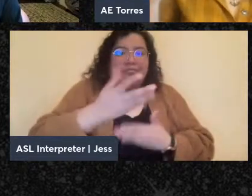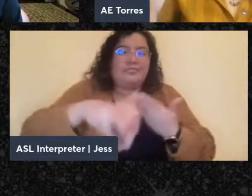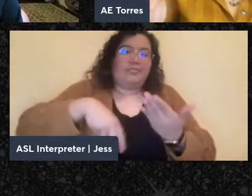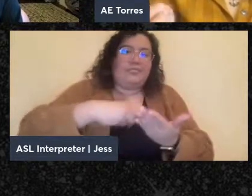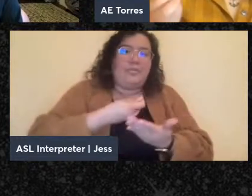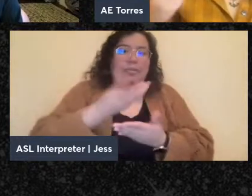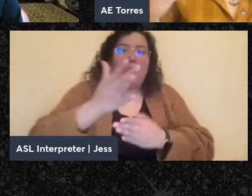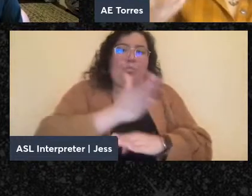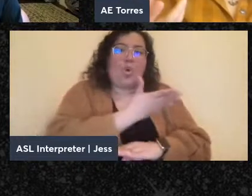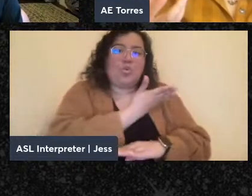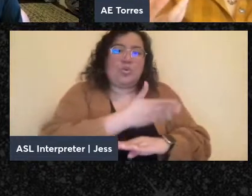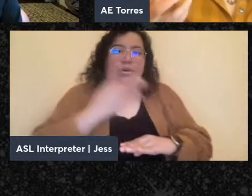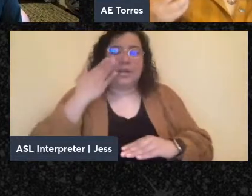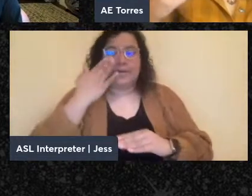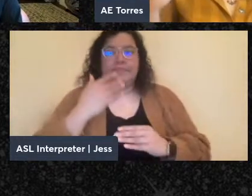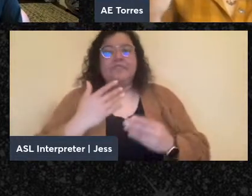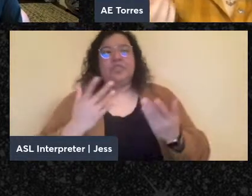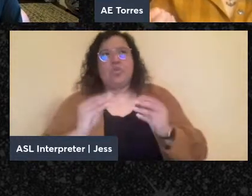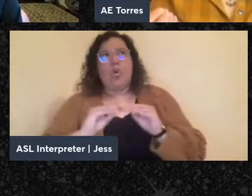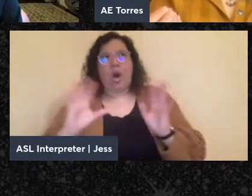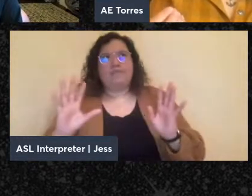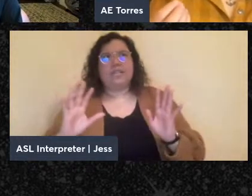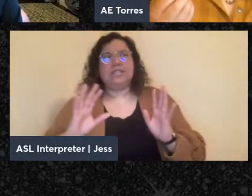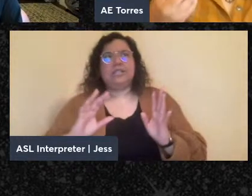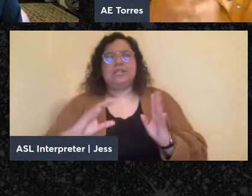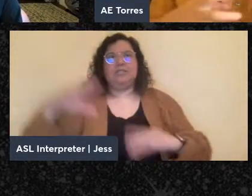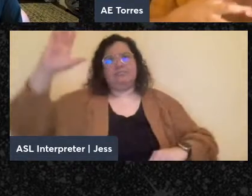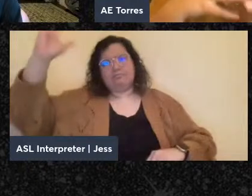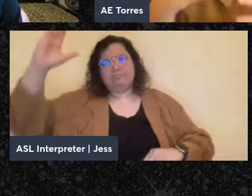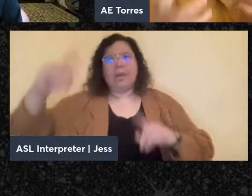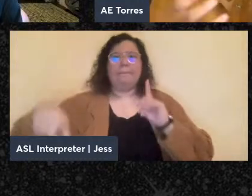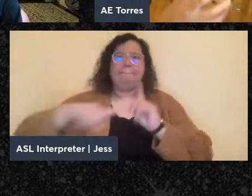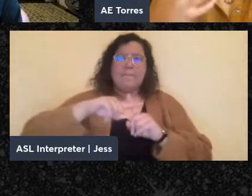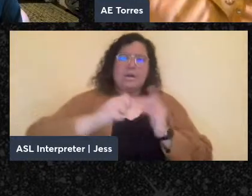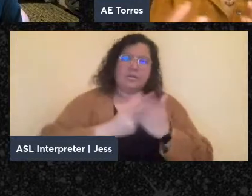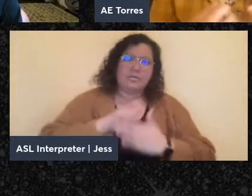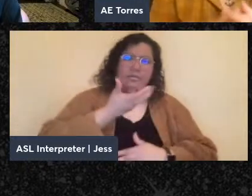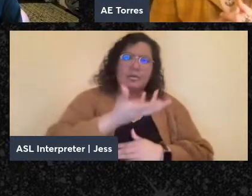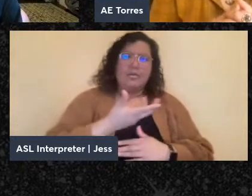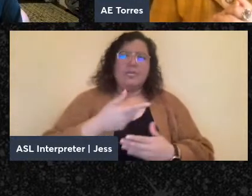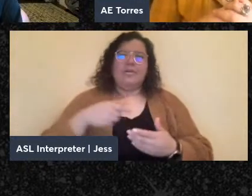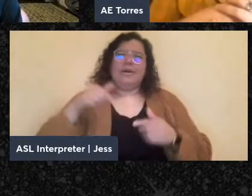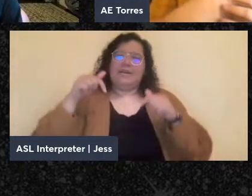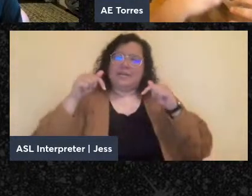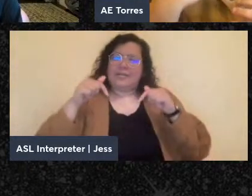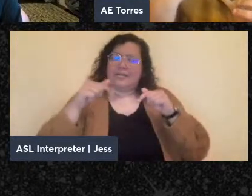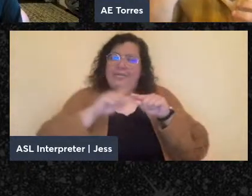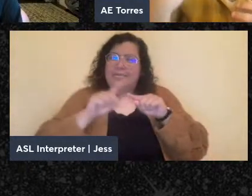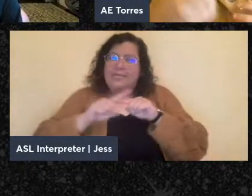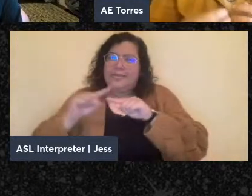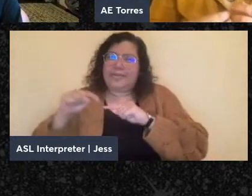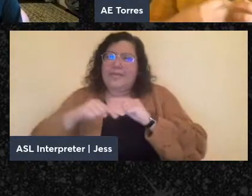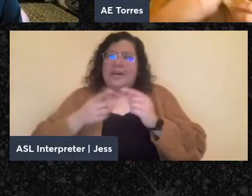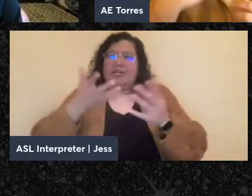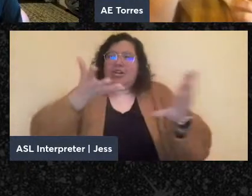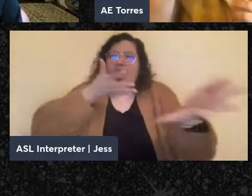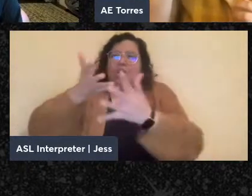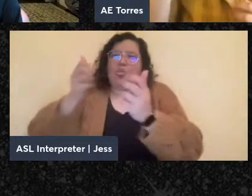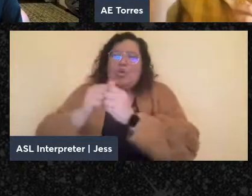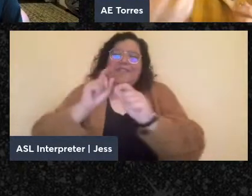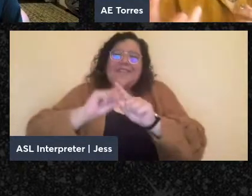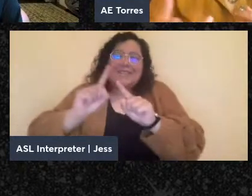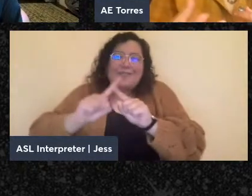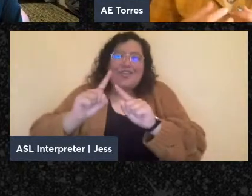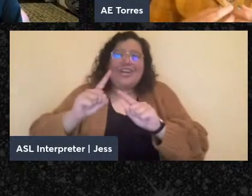docu-poetics that Edelstadt and other anarchist poets are in conversation with anarchist speech